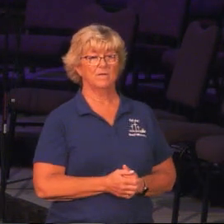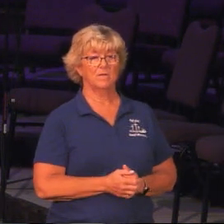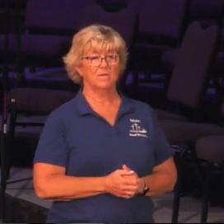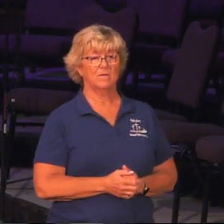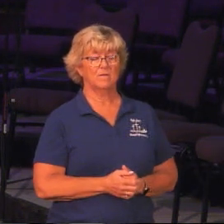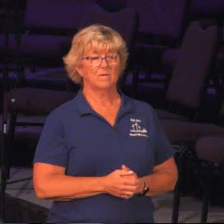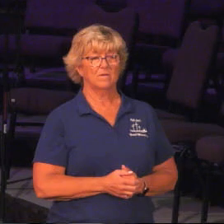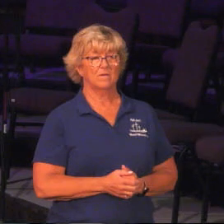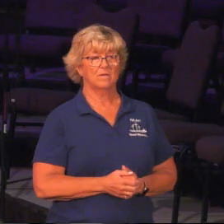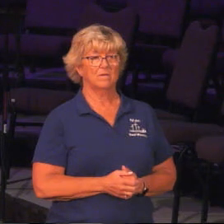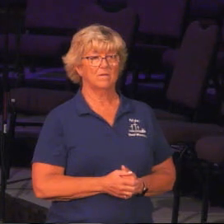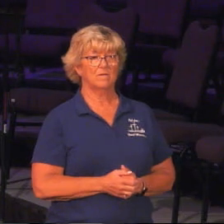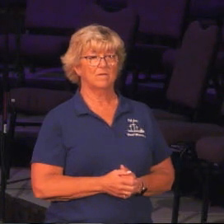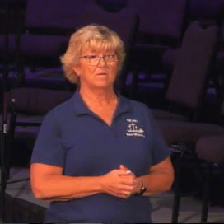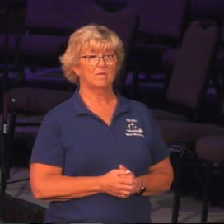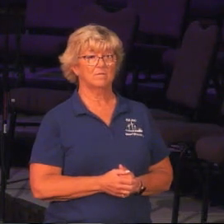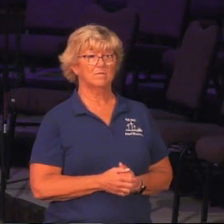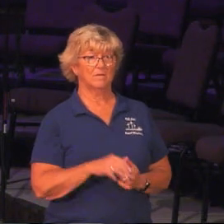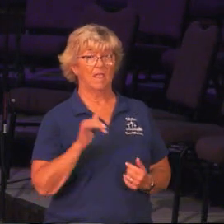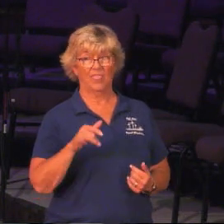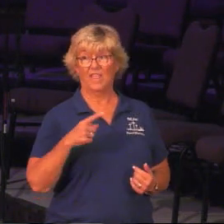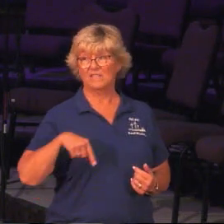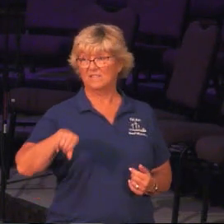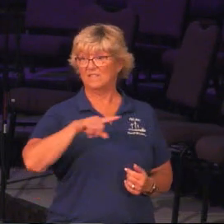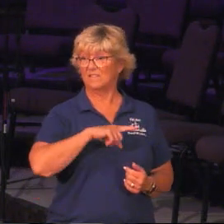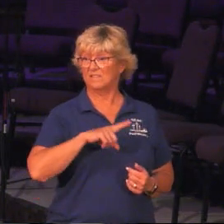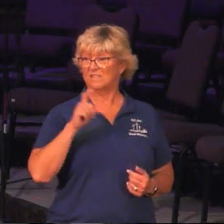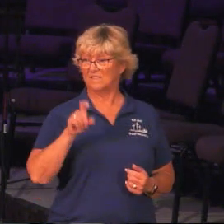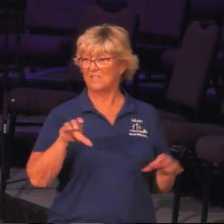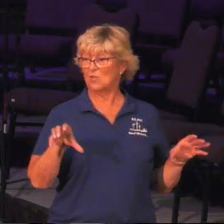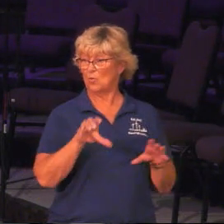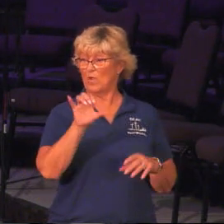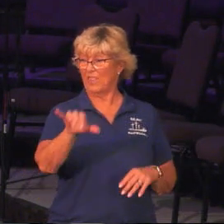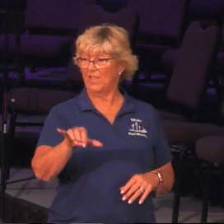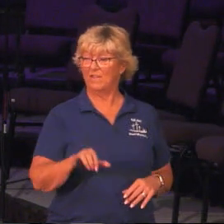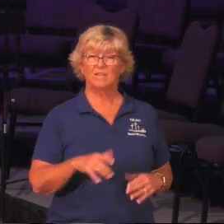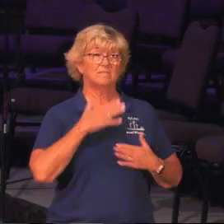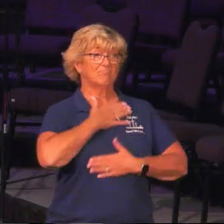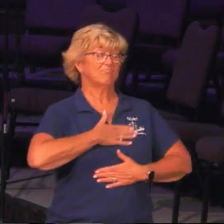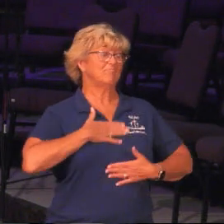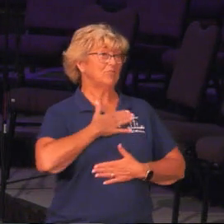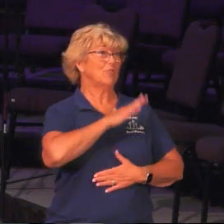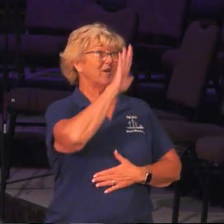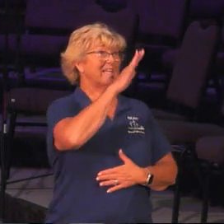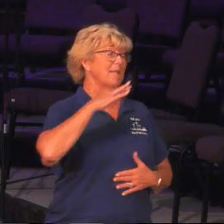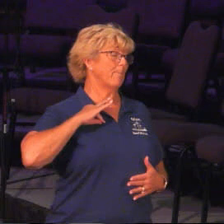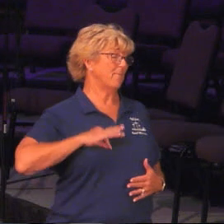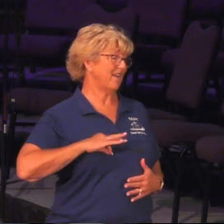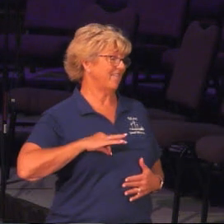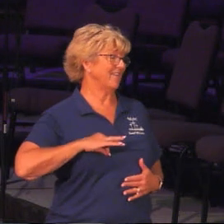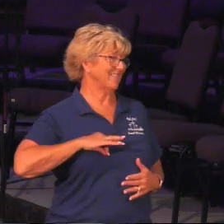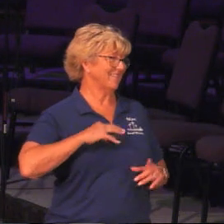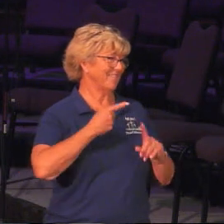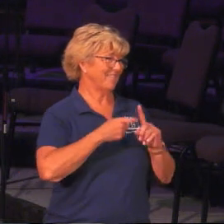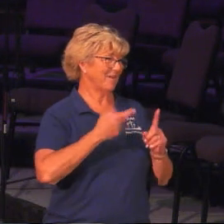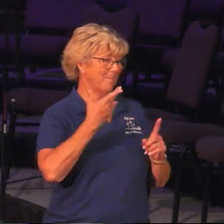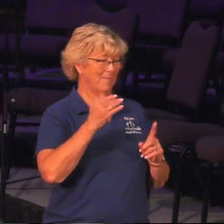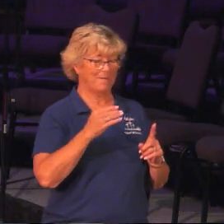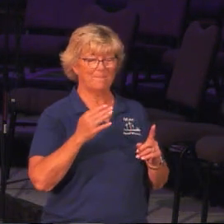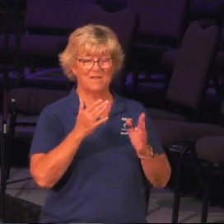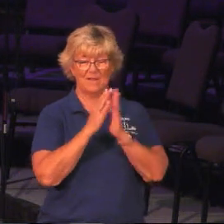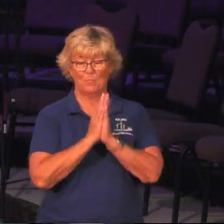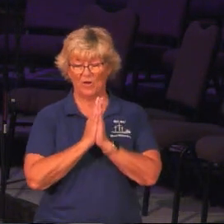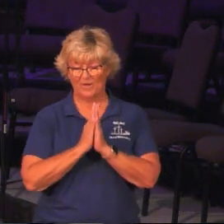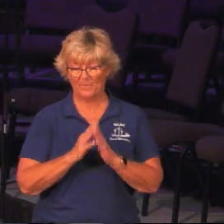let's us walk closely with Him and enjoy the benefits of our obedience. Would you pray with me?